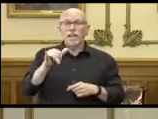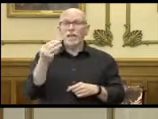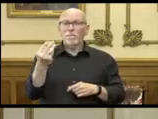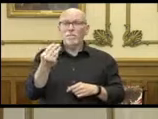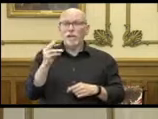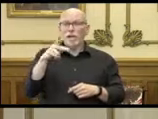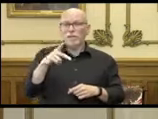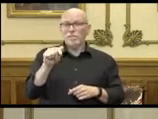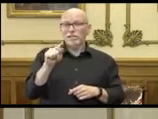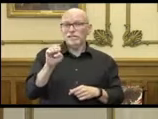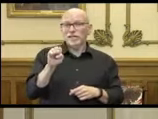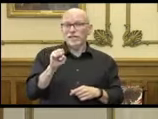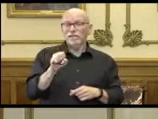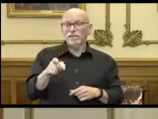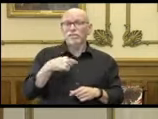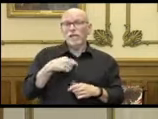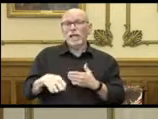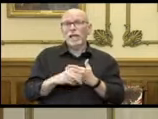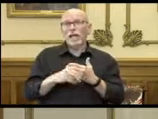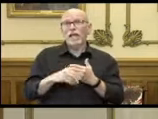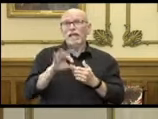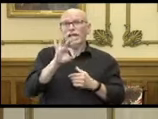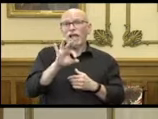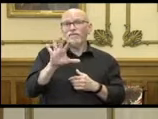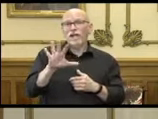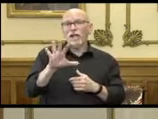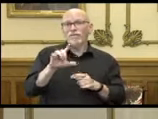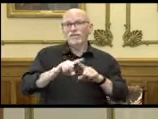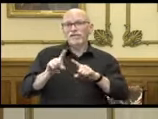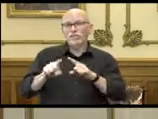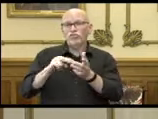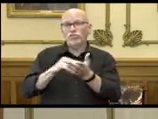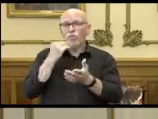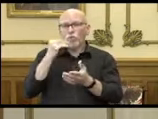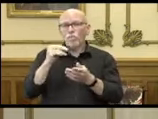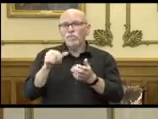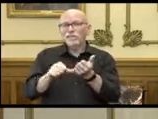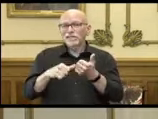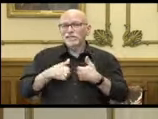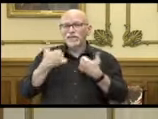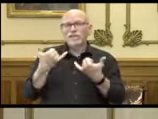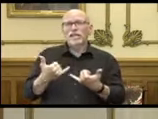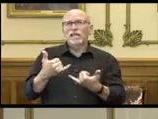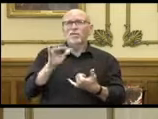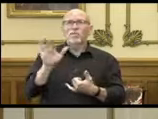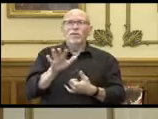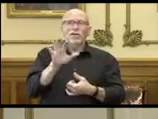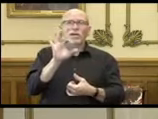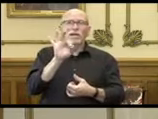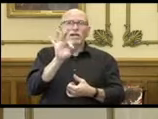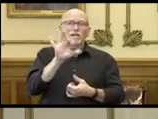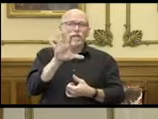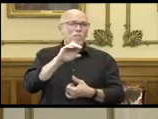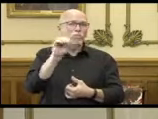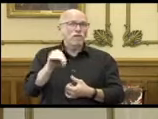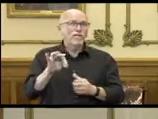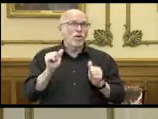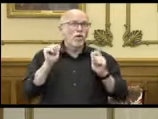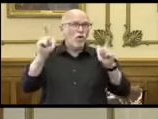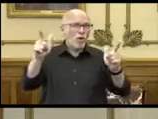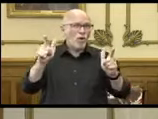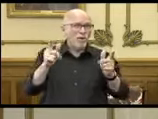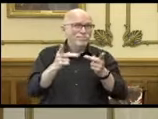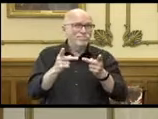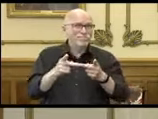update we added an additional 95 facilities. This is now roughly 95 percent of all of the